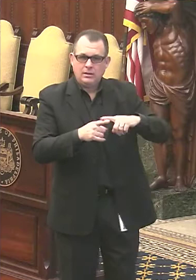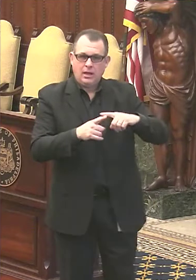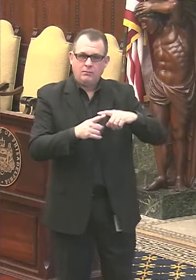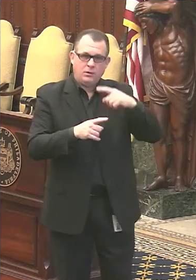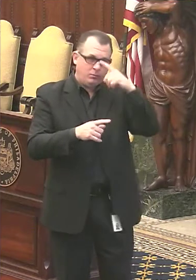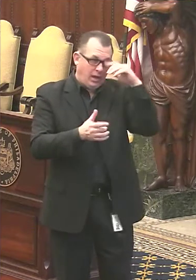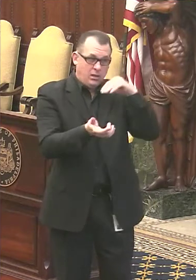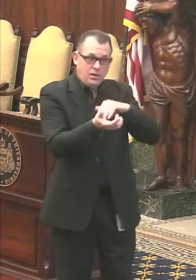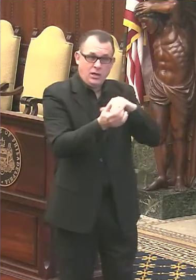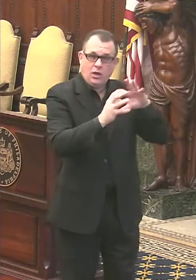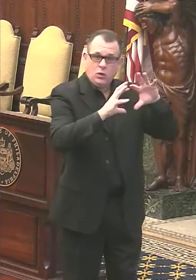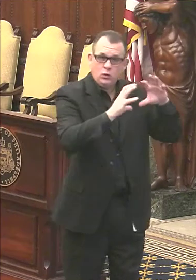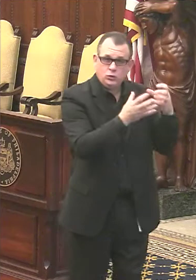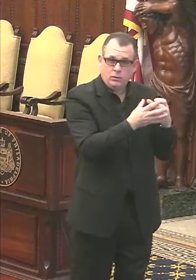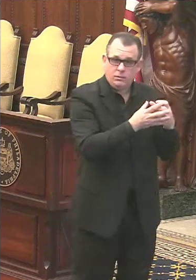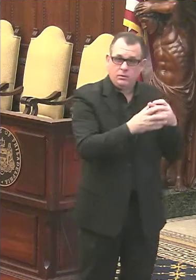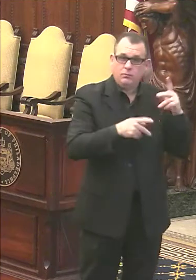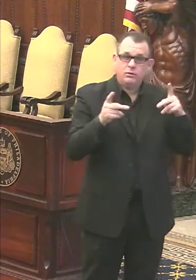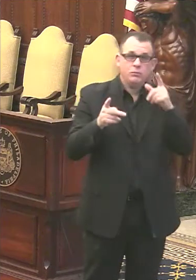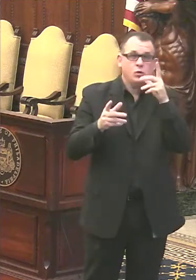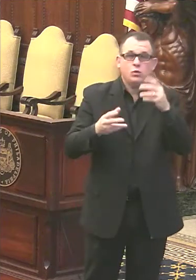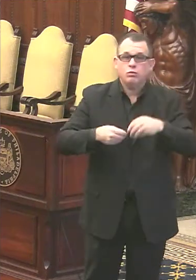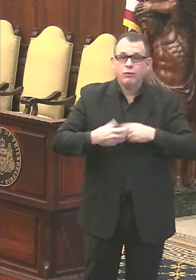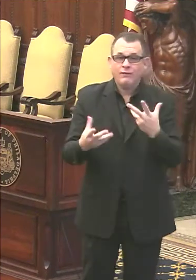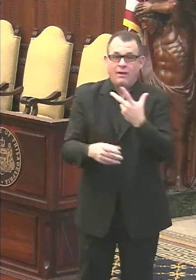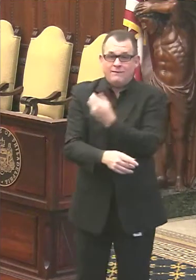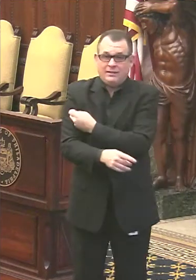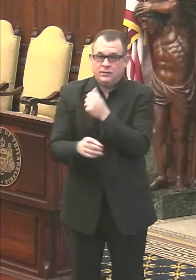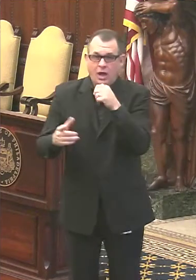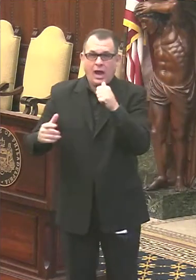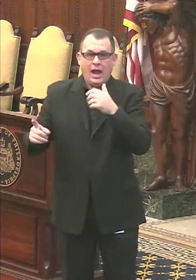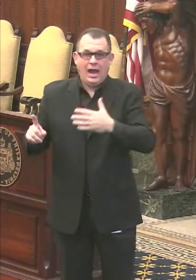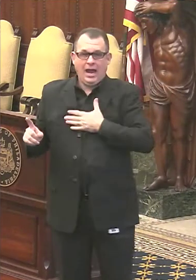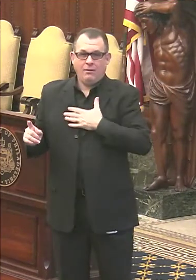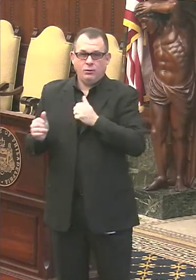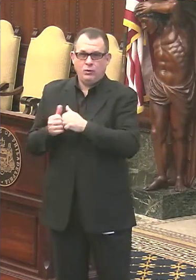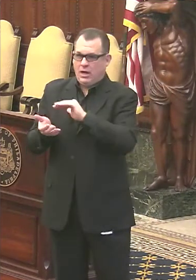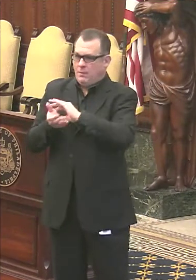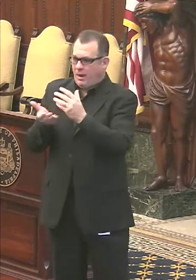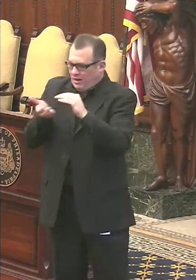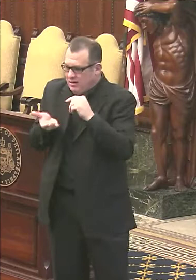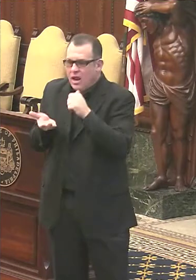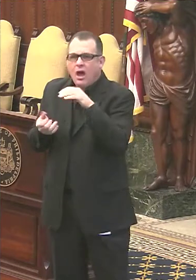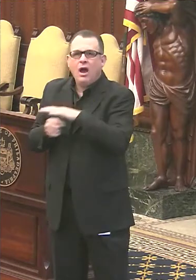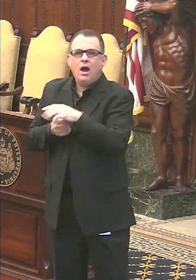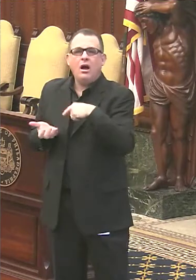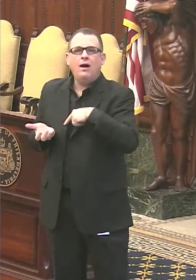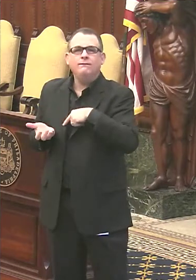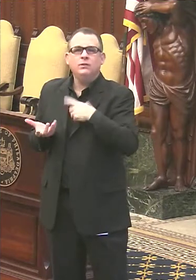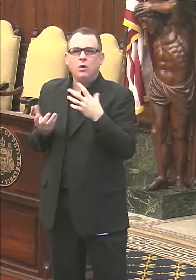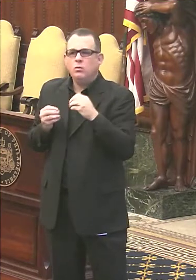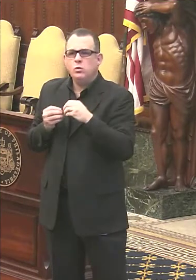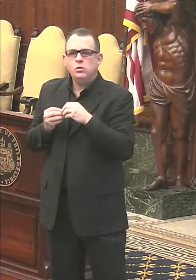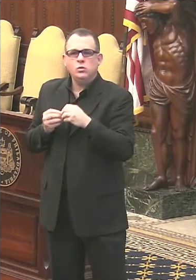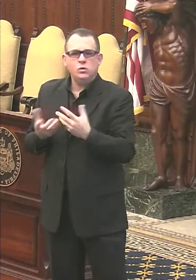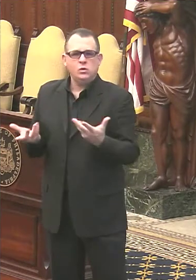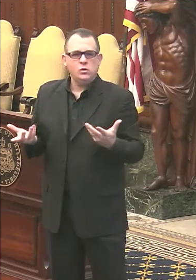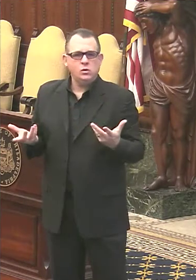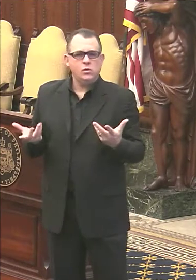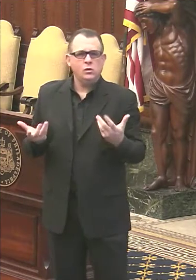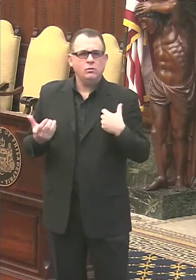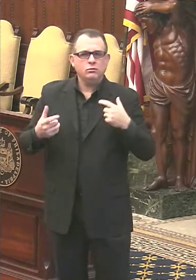none of the people who are providing vaccine are happy with how many doses that we're giving them because there's simply enough to go. So we will try to be more